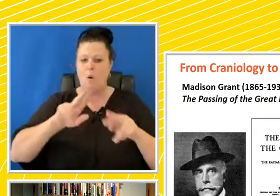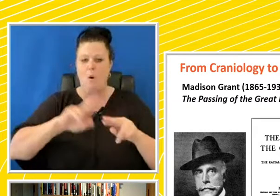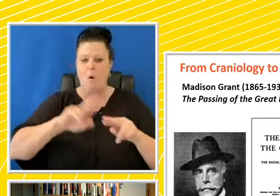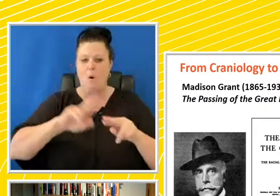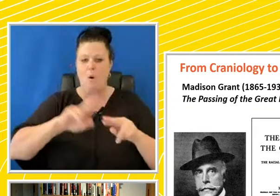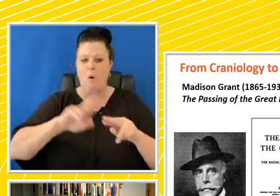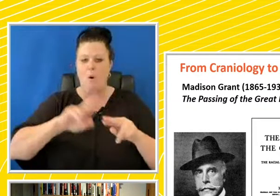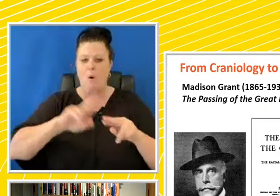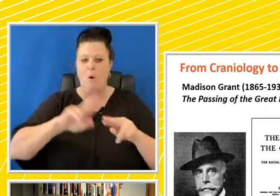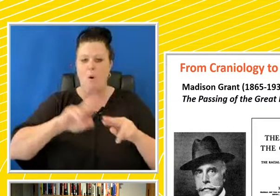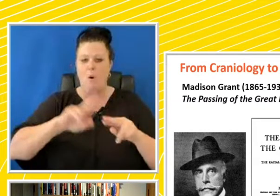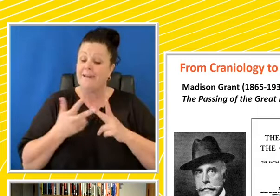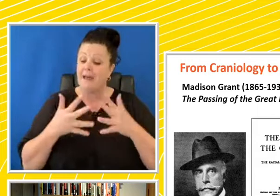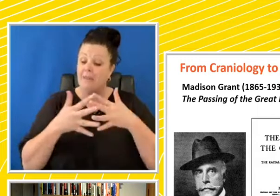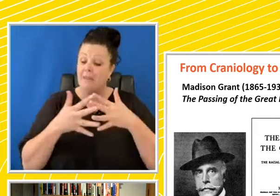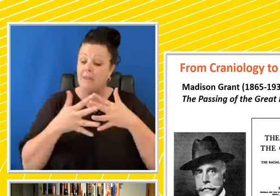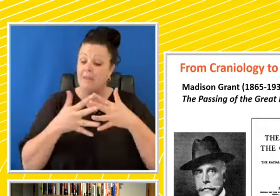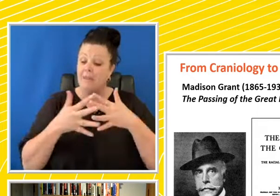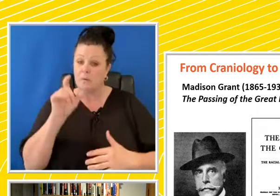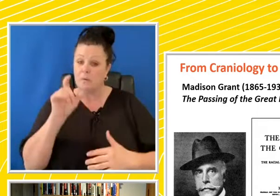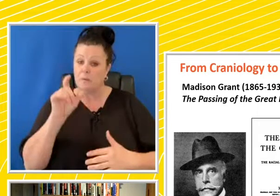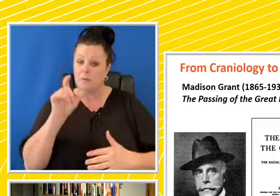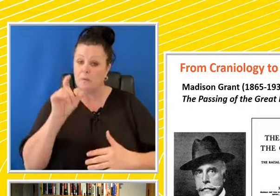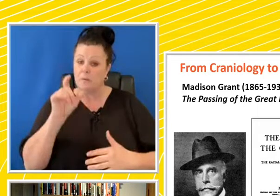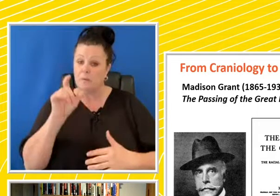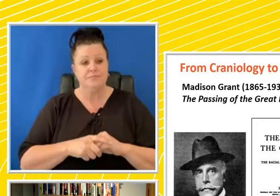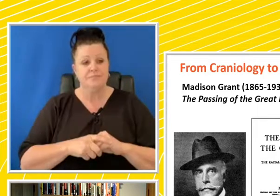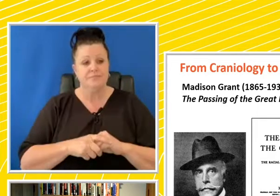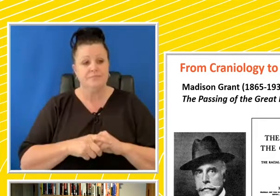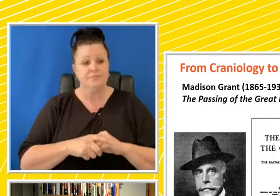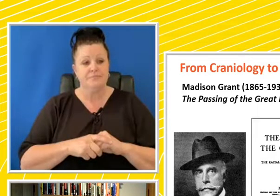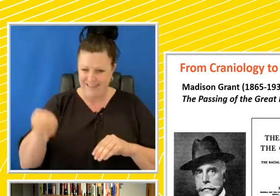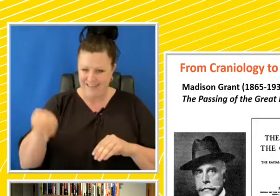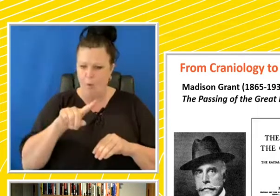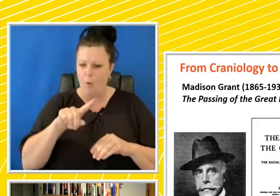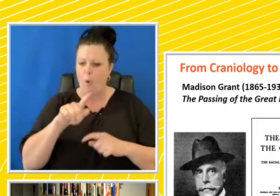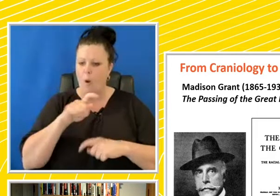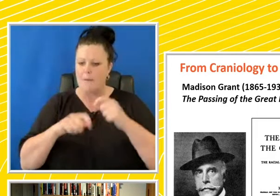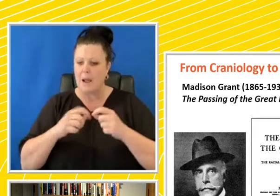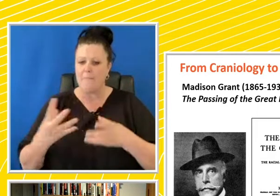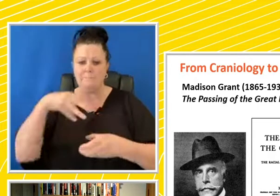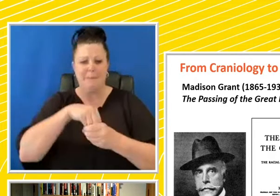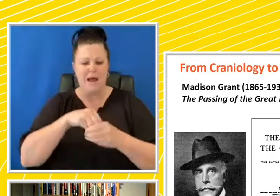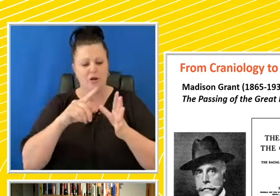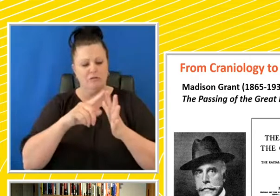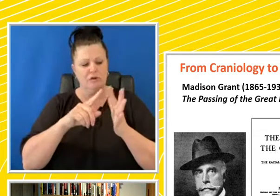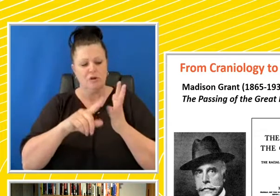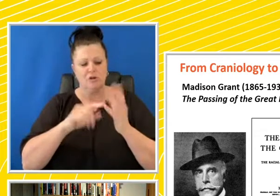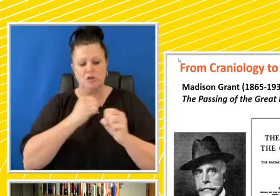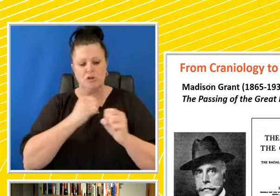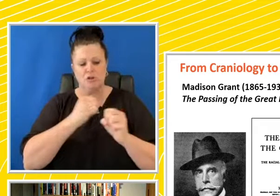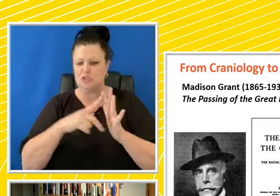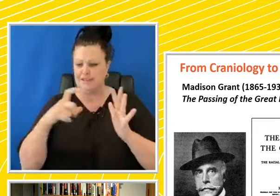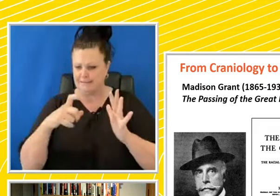Now, there's another American also, and these guys all become part of the eugenic movement.